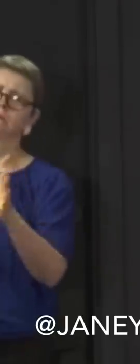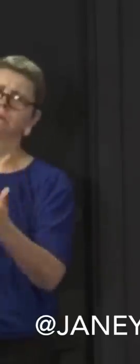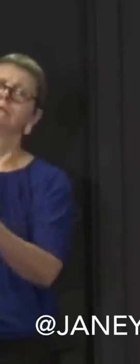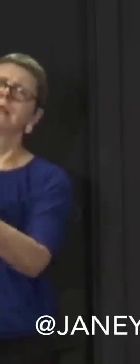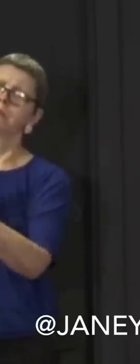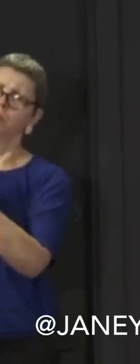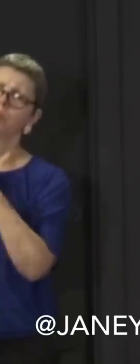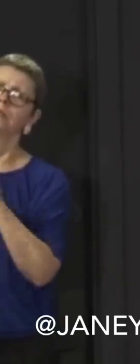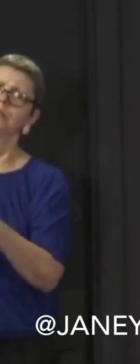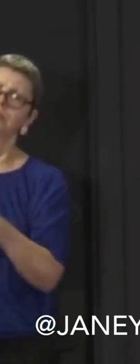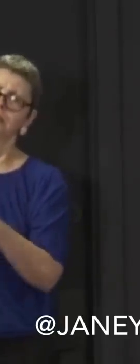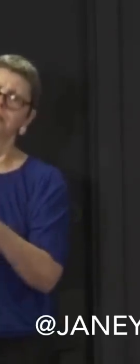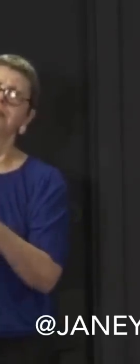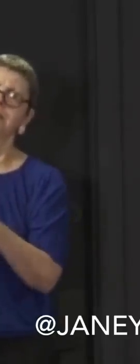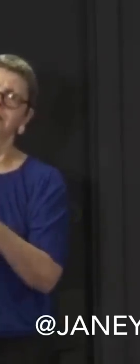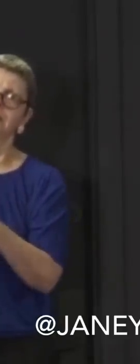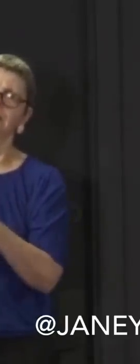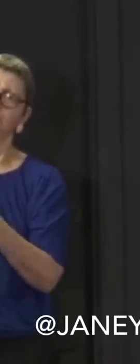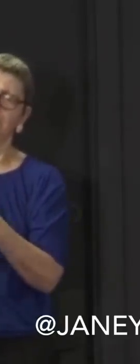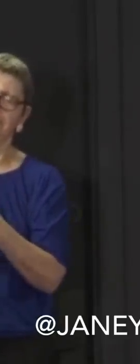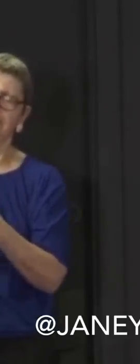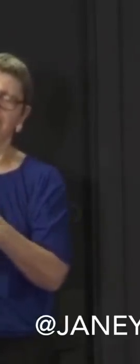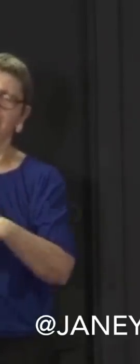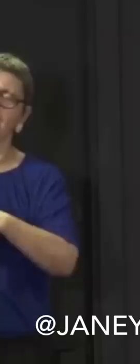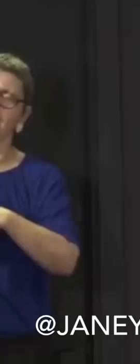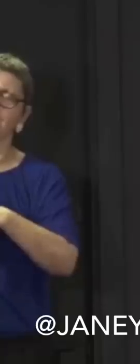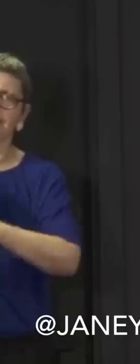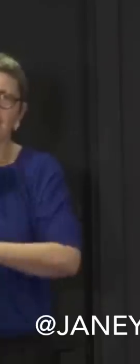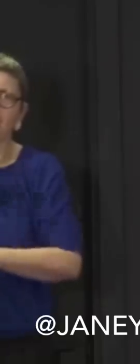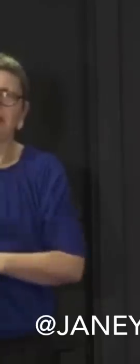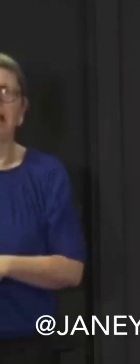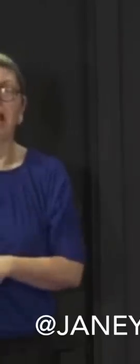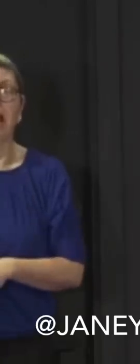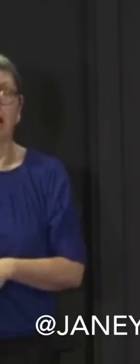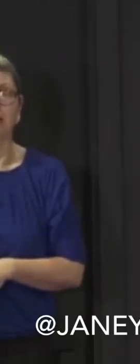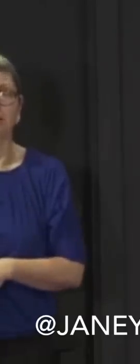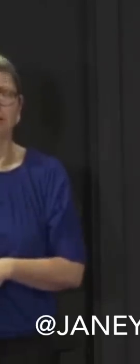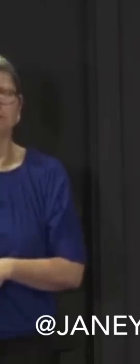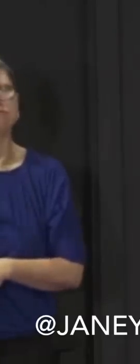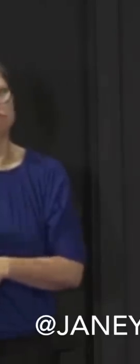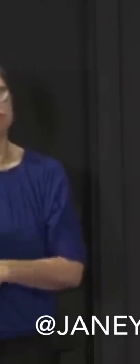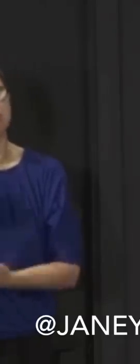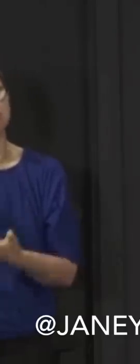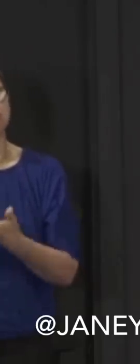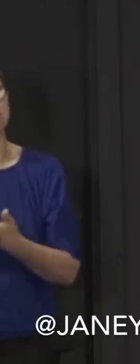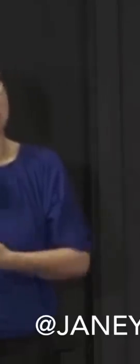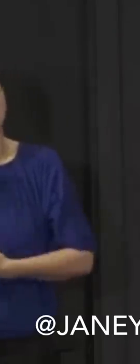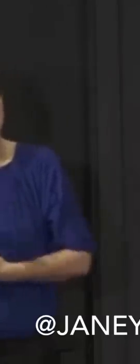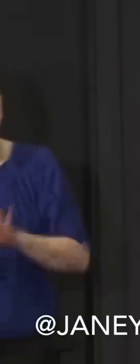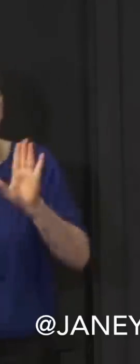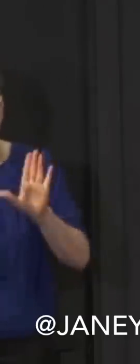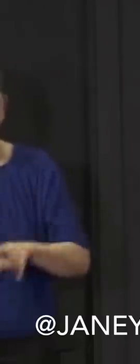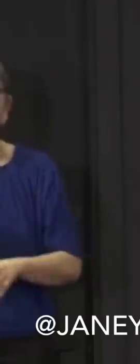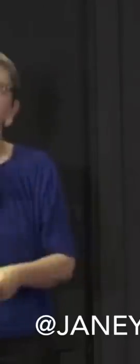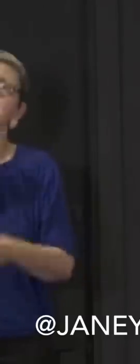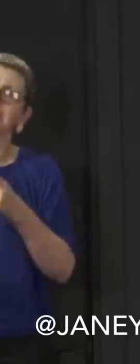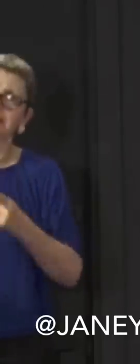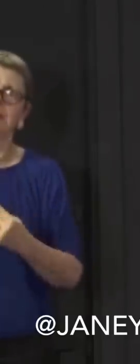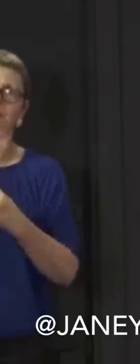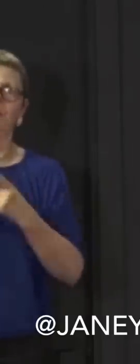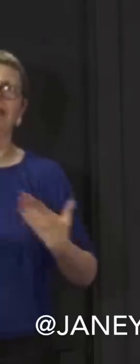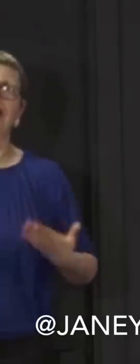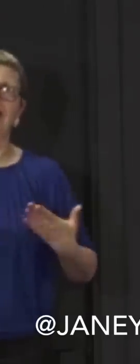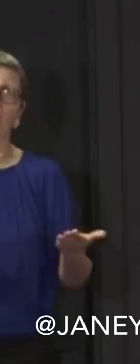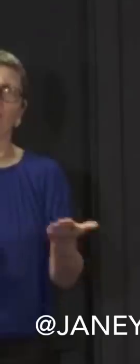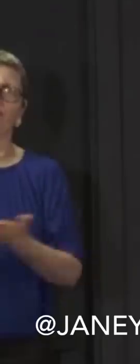in and we're all getting fucking lockdown fatigue and there's a couple of you going, oh, I'm just going to go to the weekend. You cannae, you're going to just kill people.